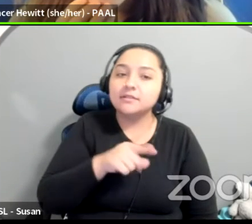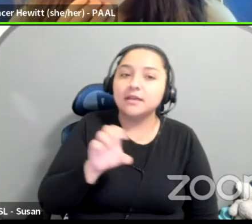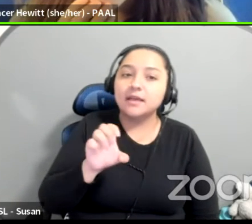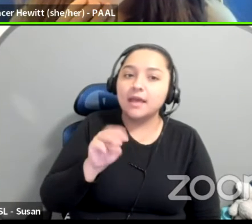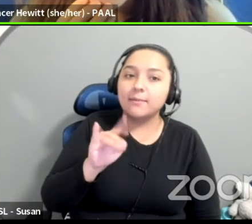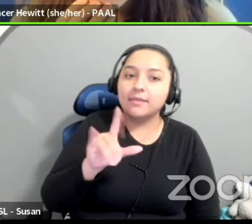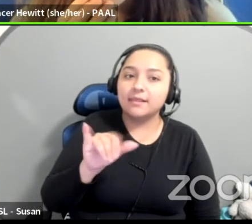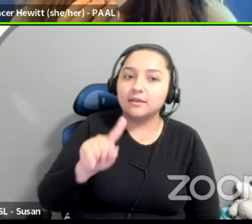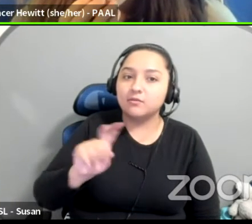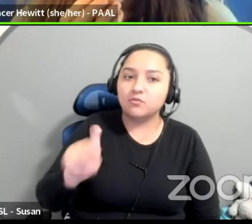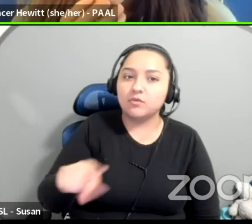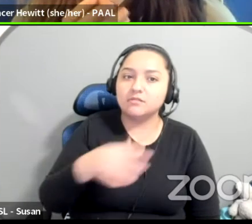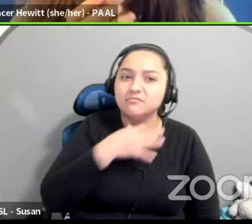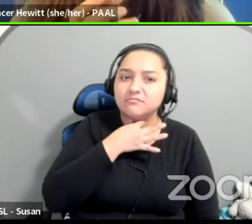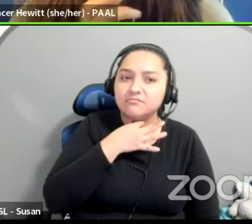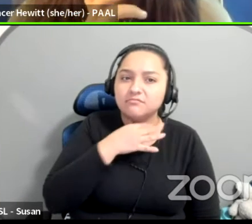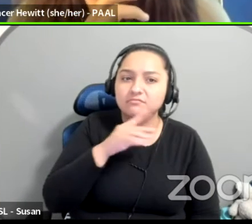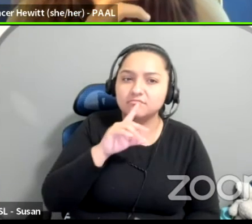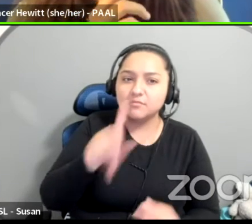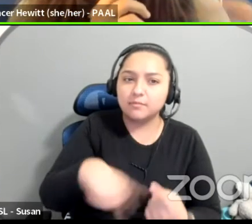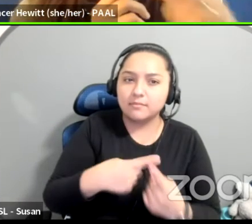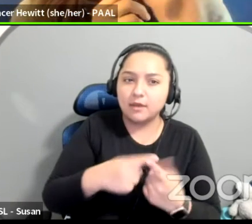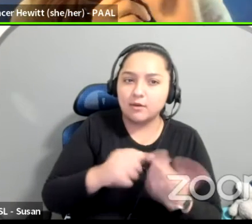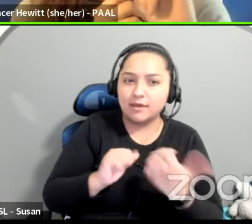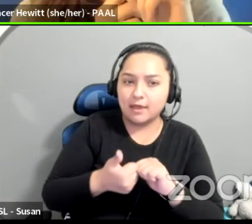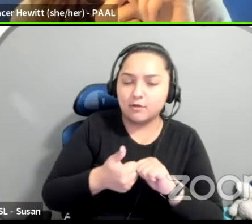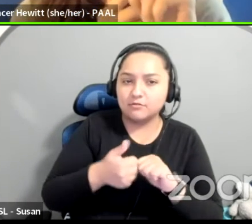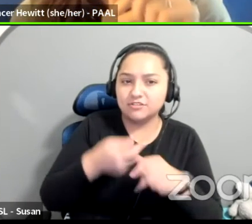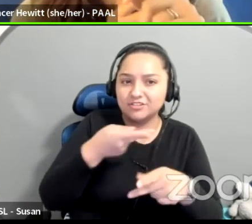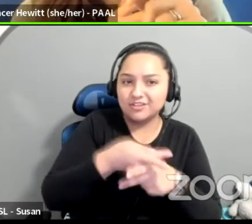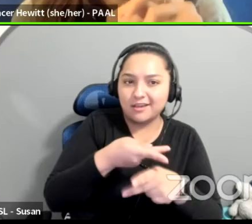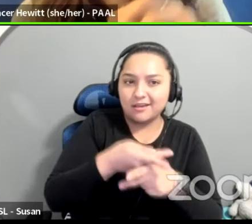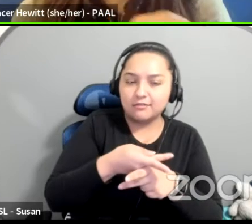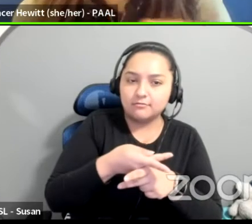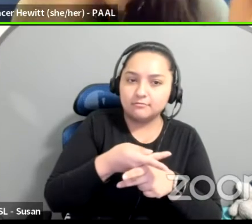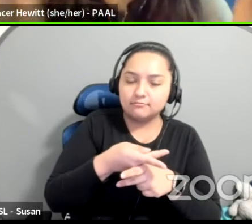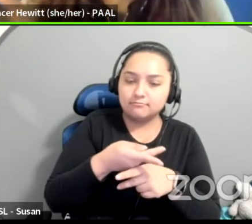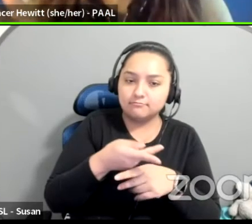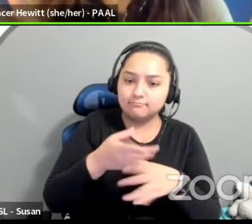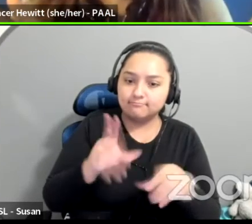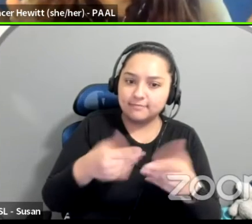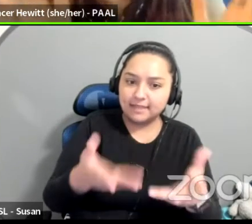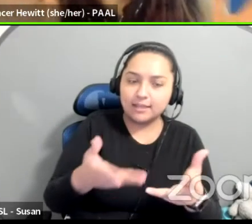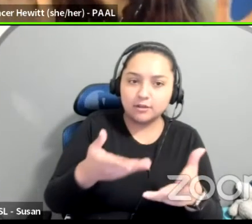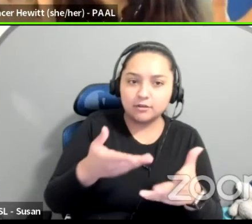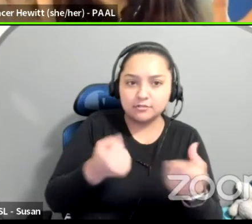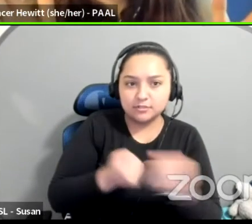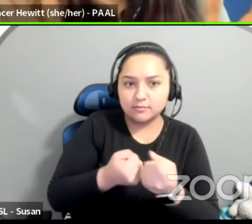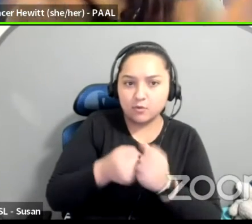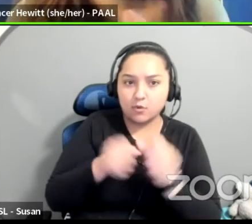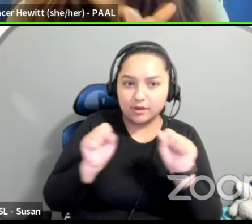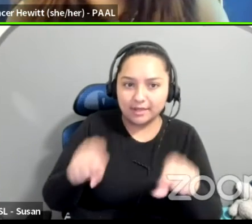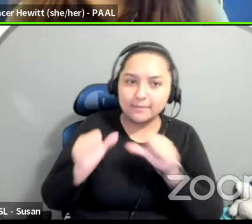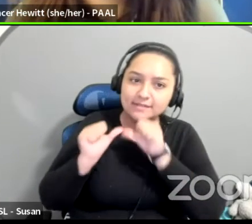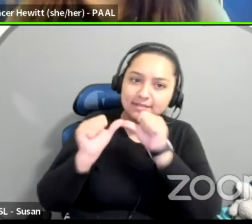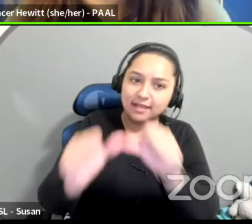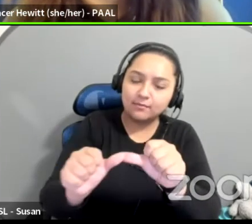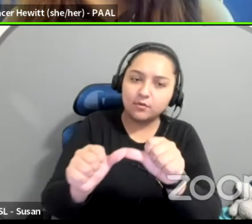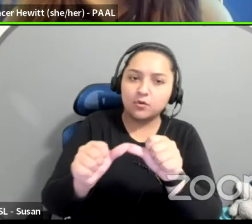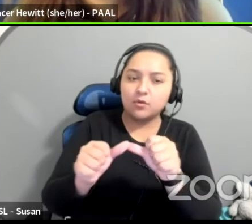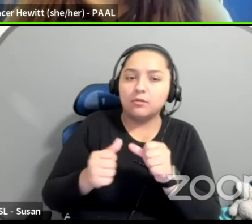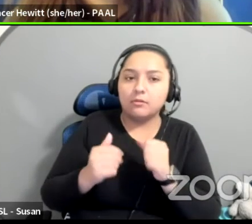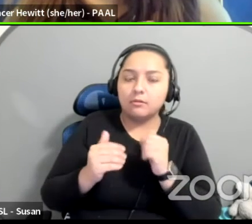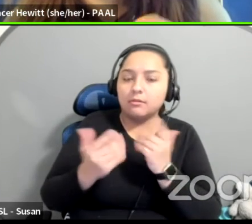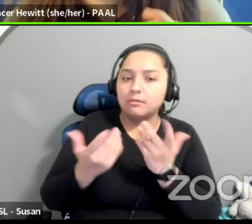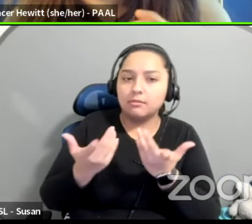I'm curious about how to make support of caregivers sustainable over time. You started talking about this, how RPI is still going. You still have your funding program.